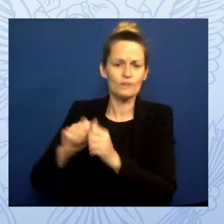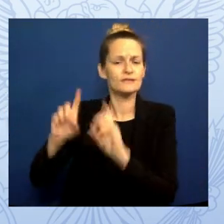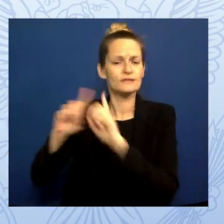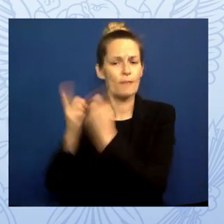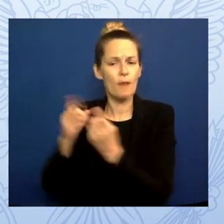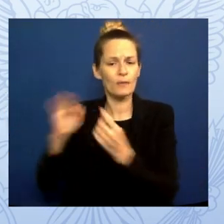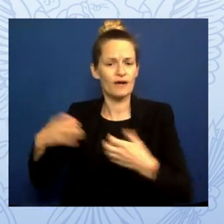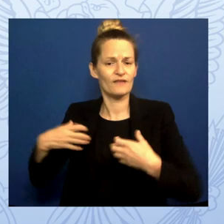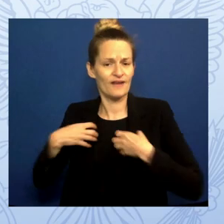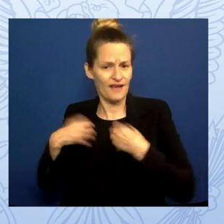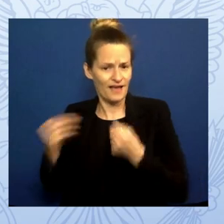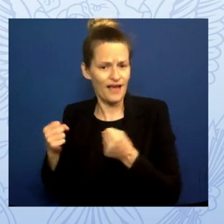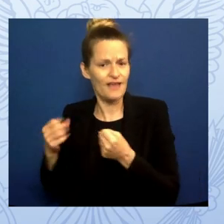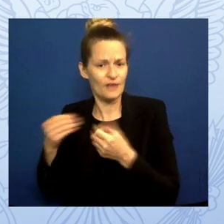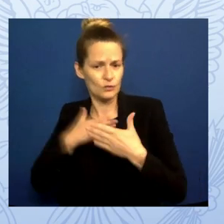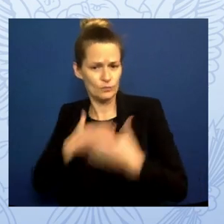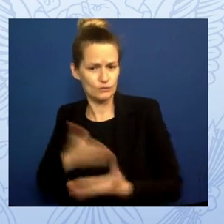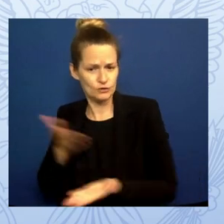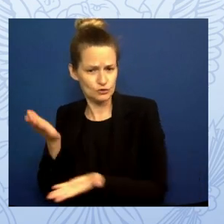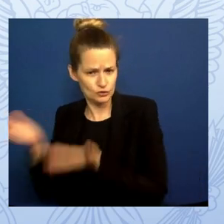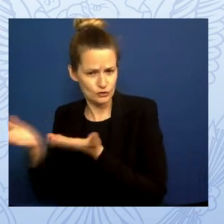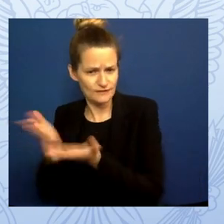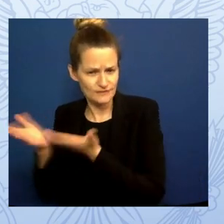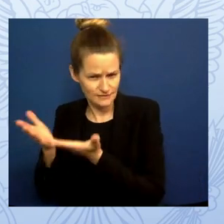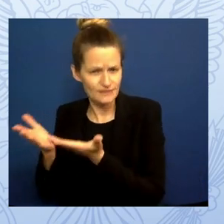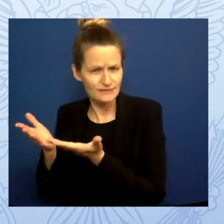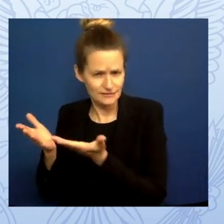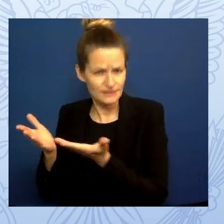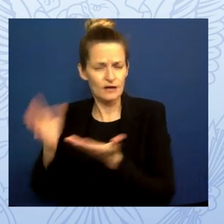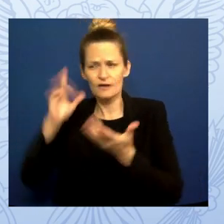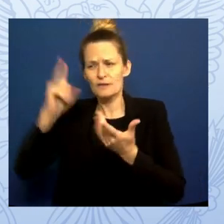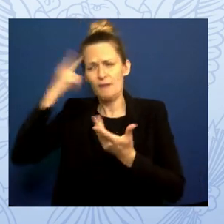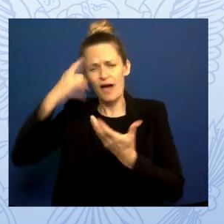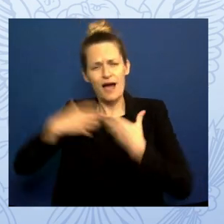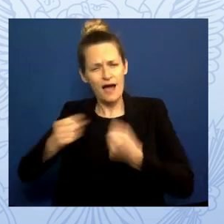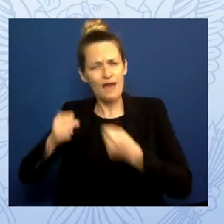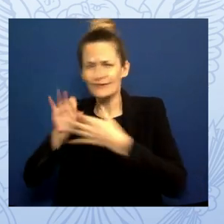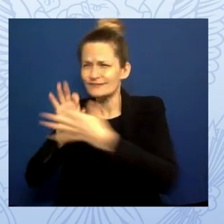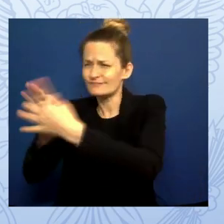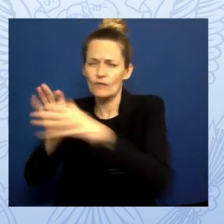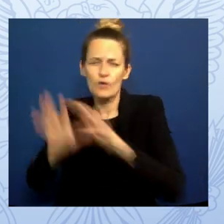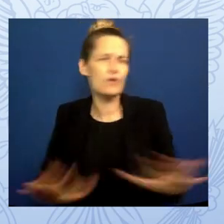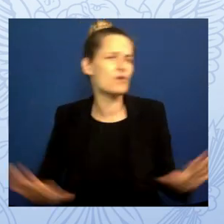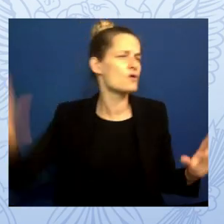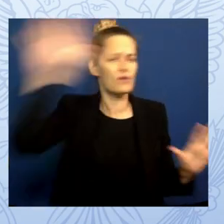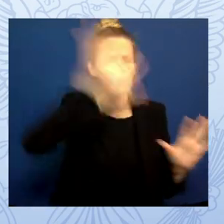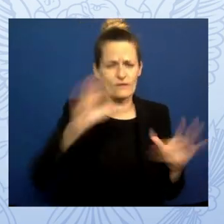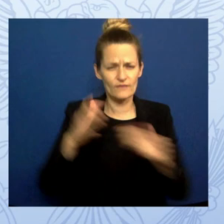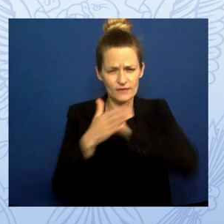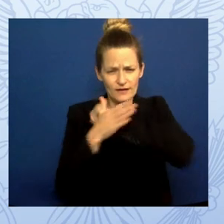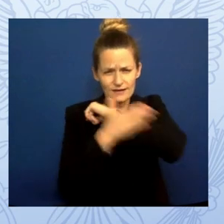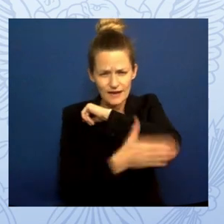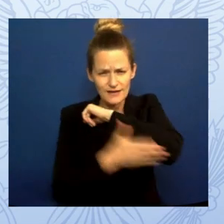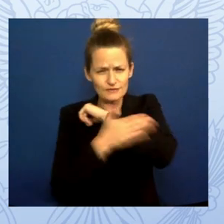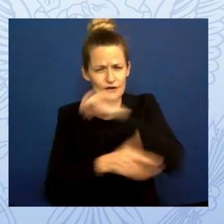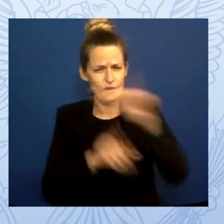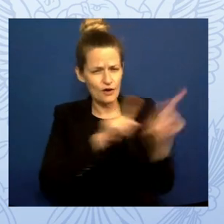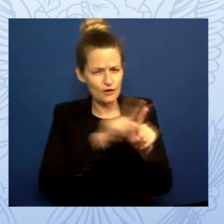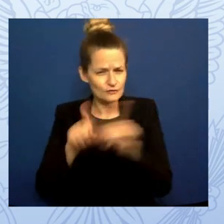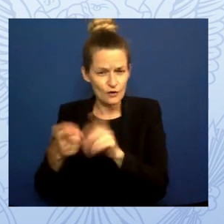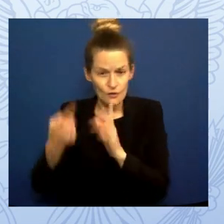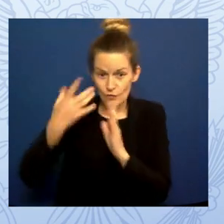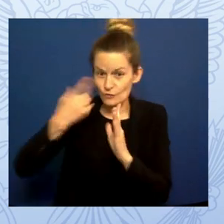health needs of youth across our country. And starting in July, all Americans